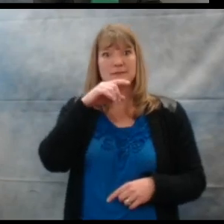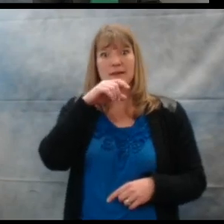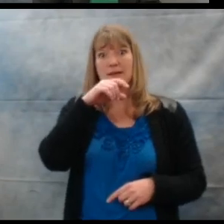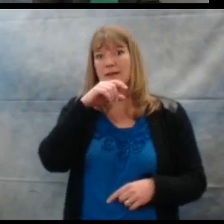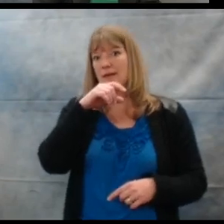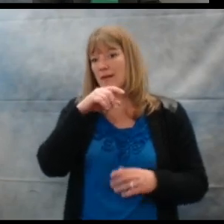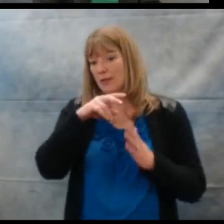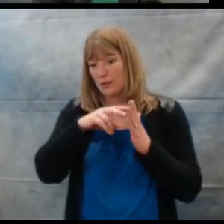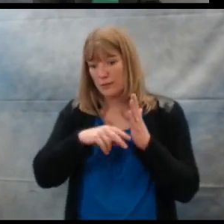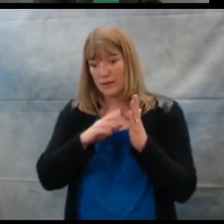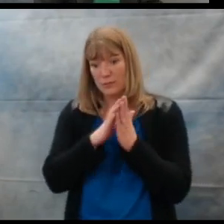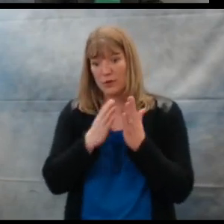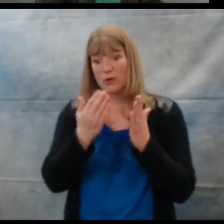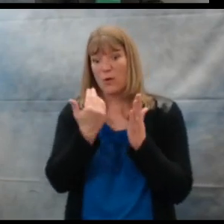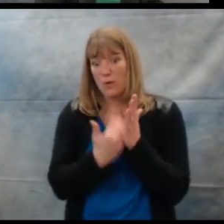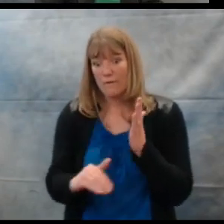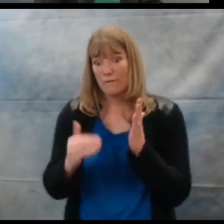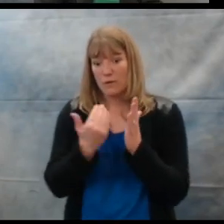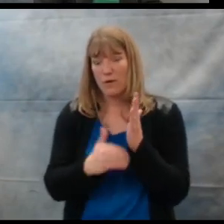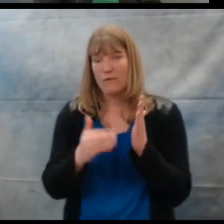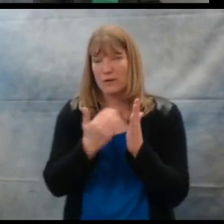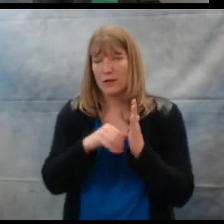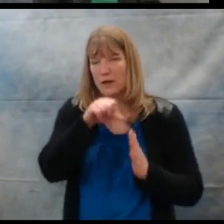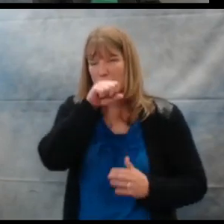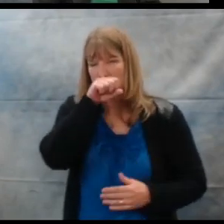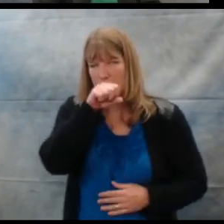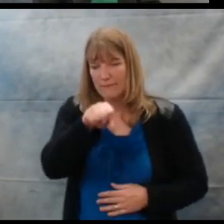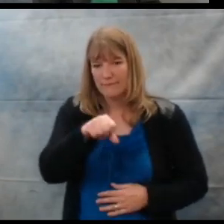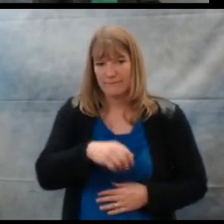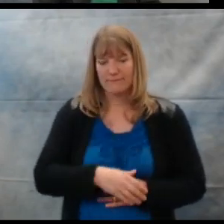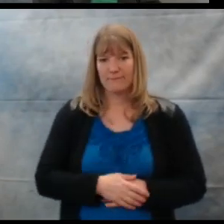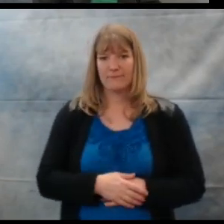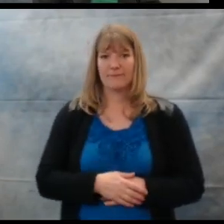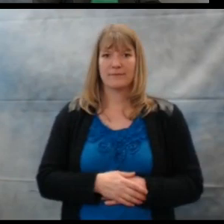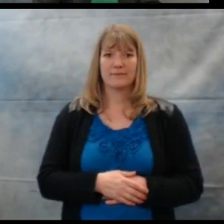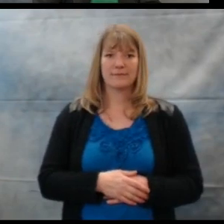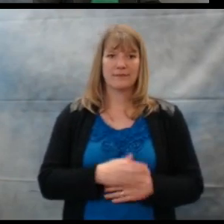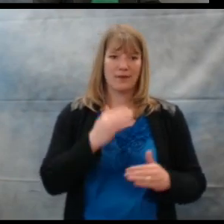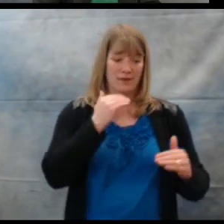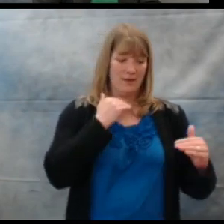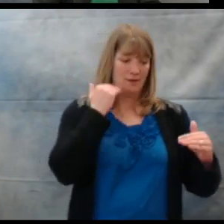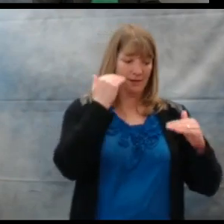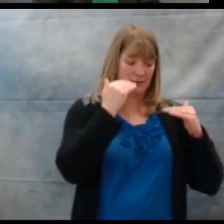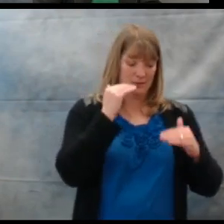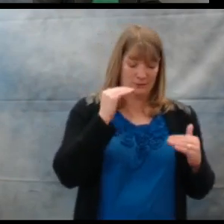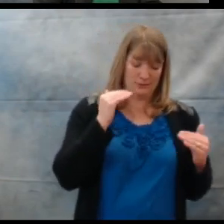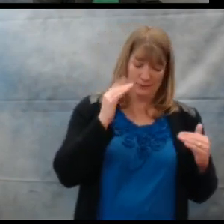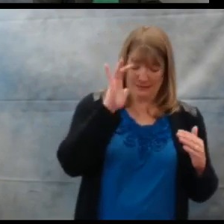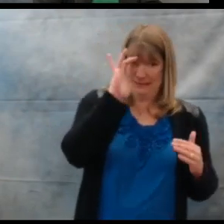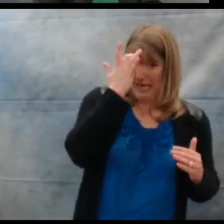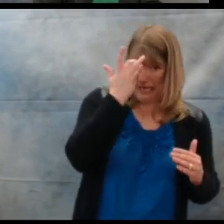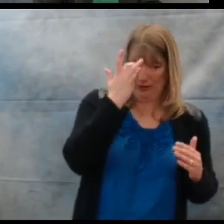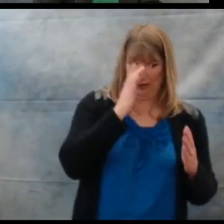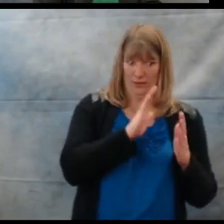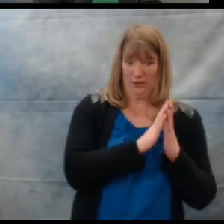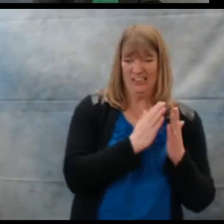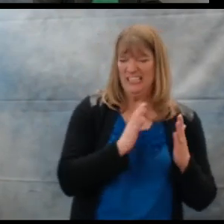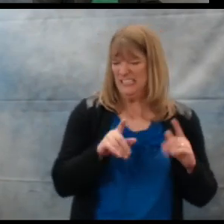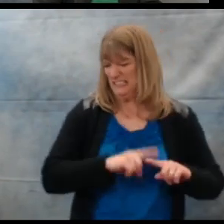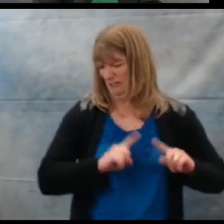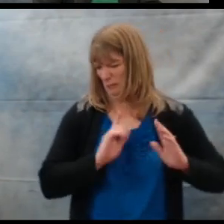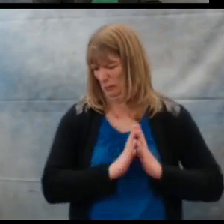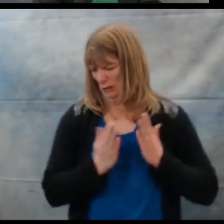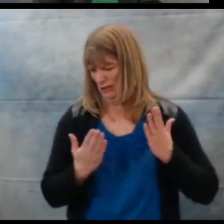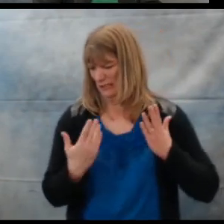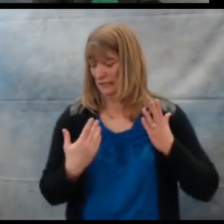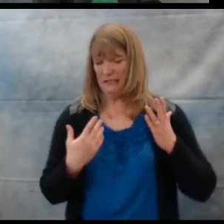Kids love reading the book over and over and over again. Adults often get very tired of